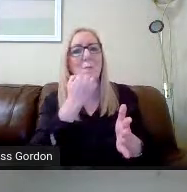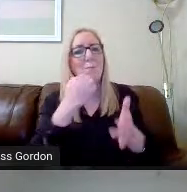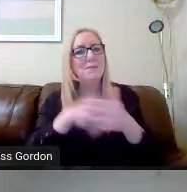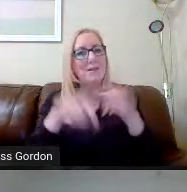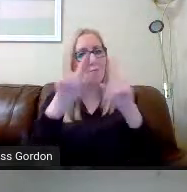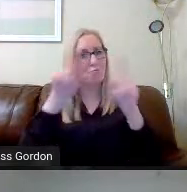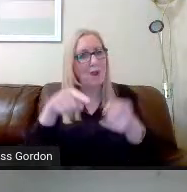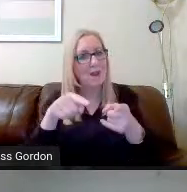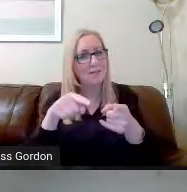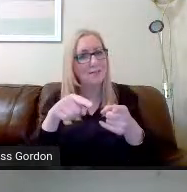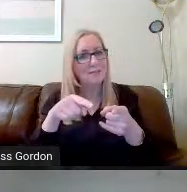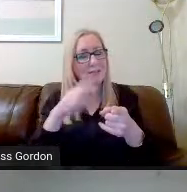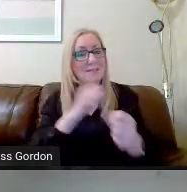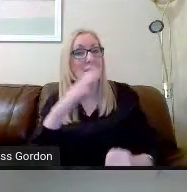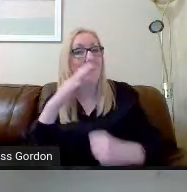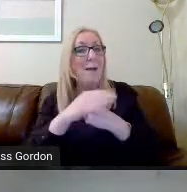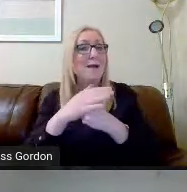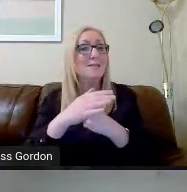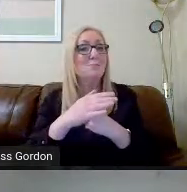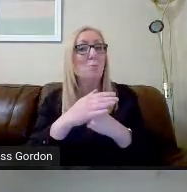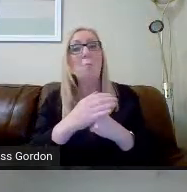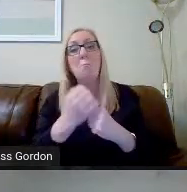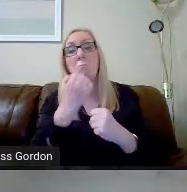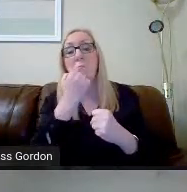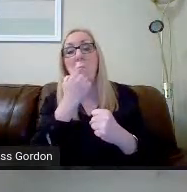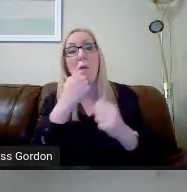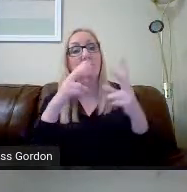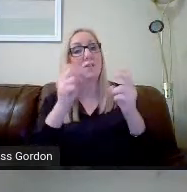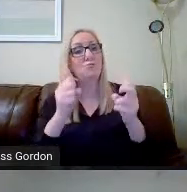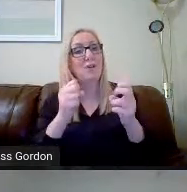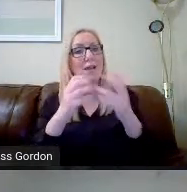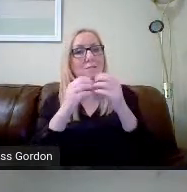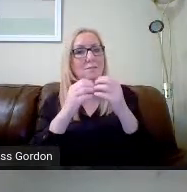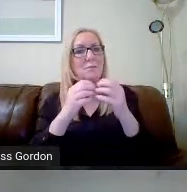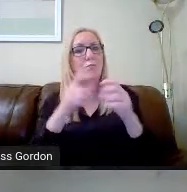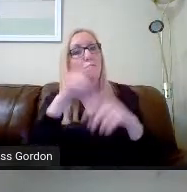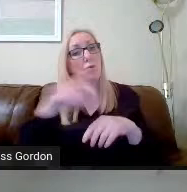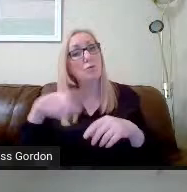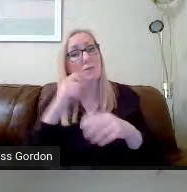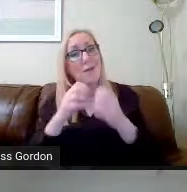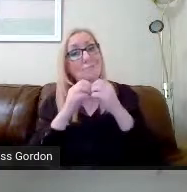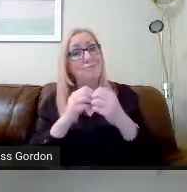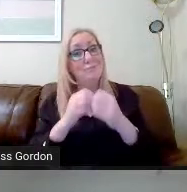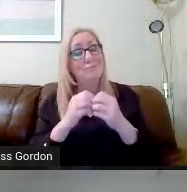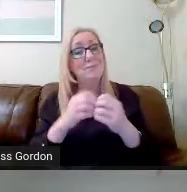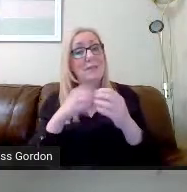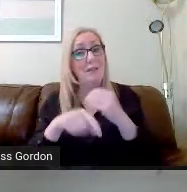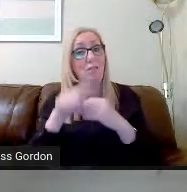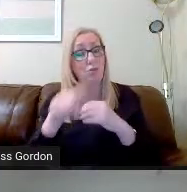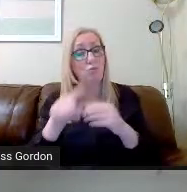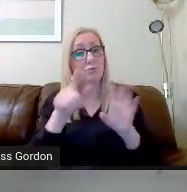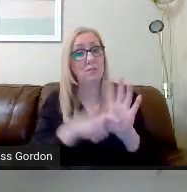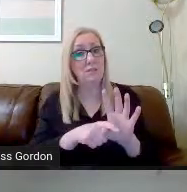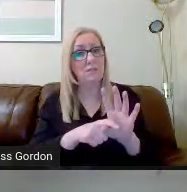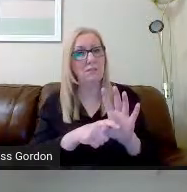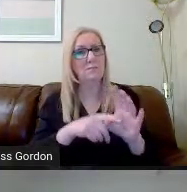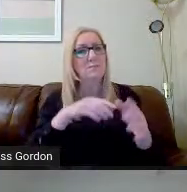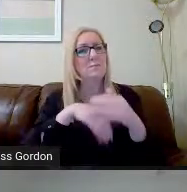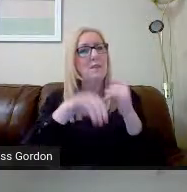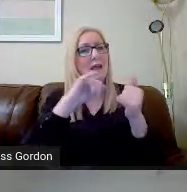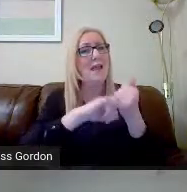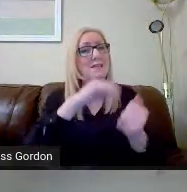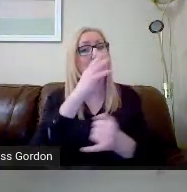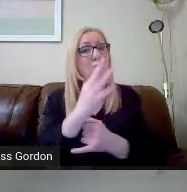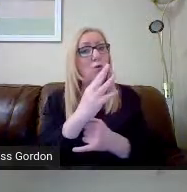maximum number of subjects studied by pupils in those years. In fourth year, pupils take seven